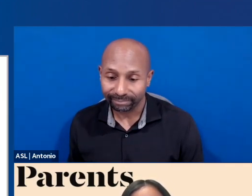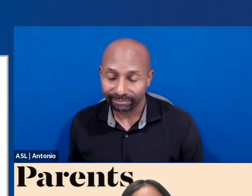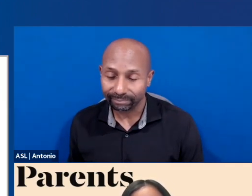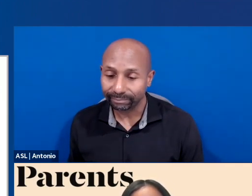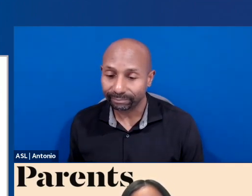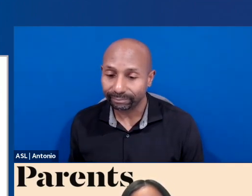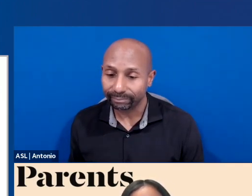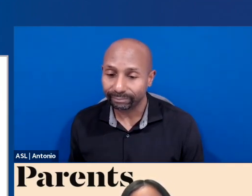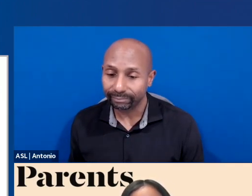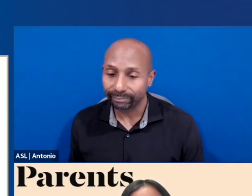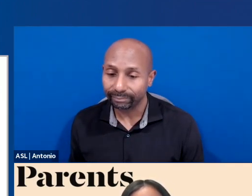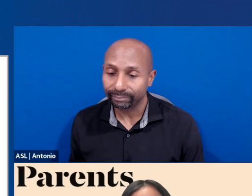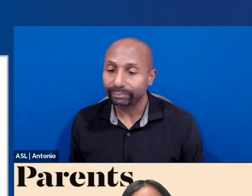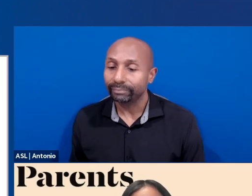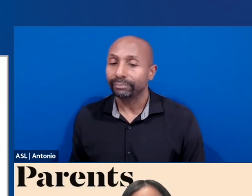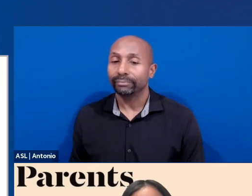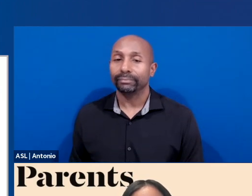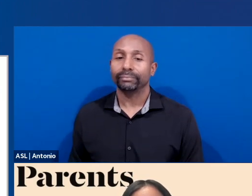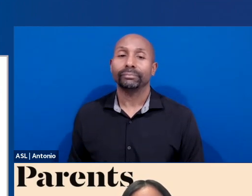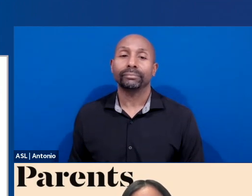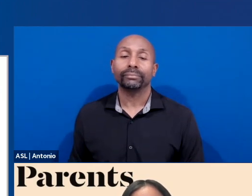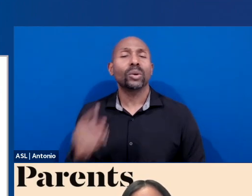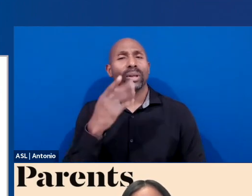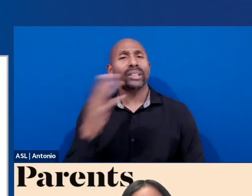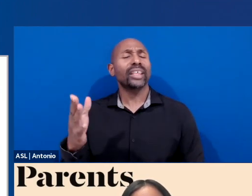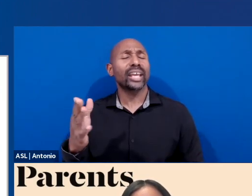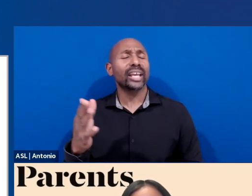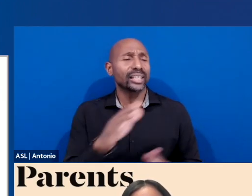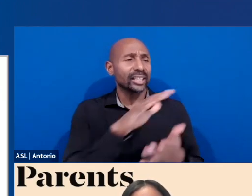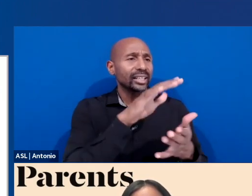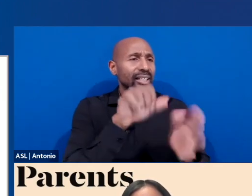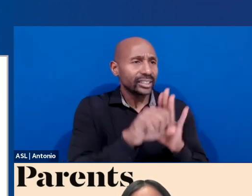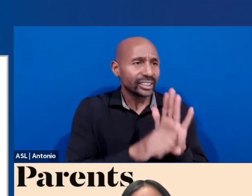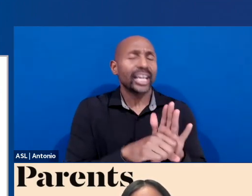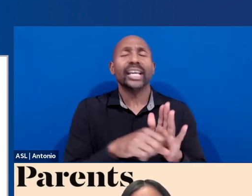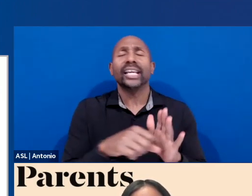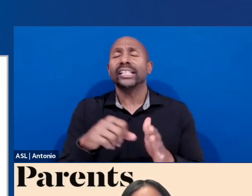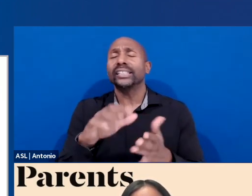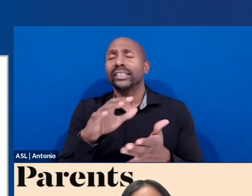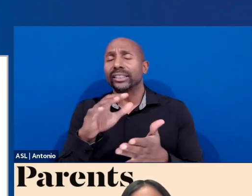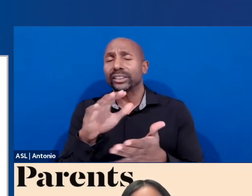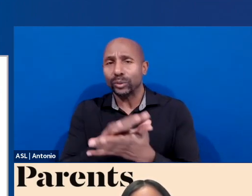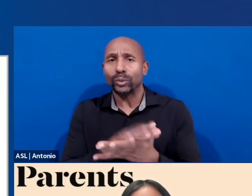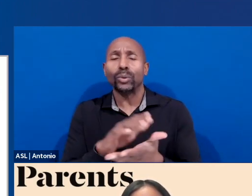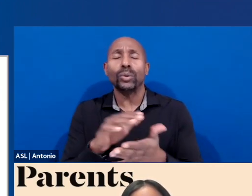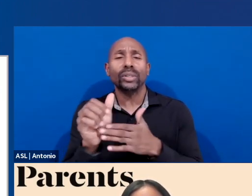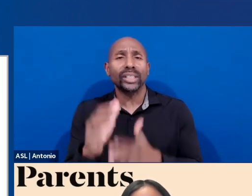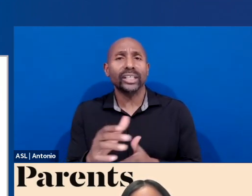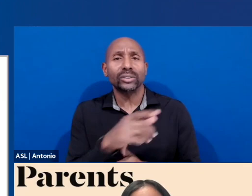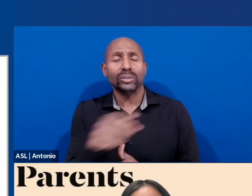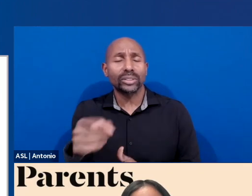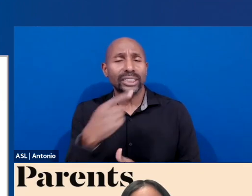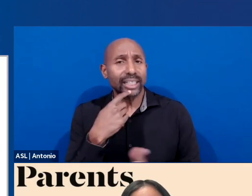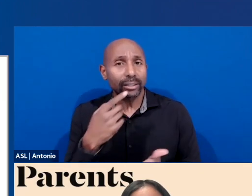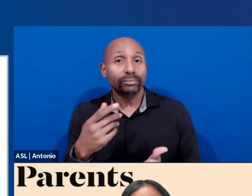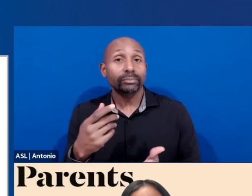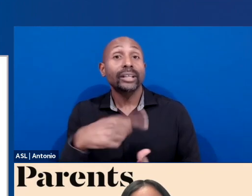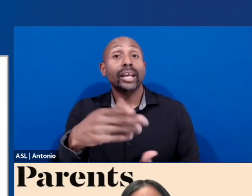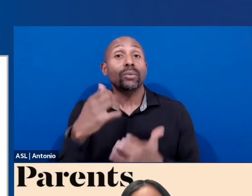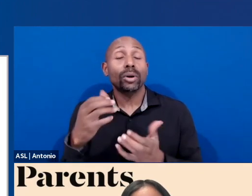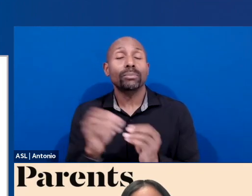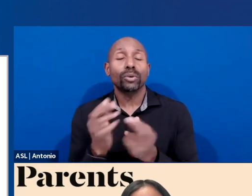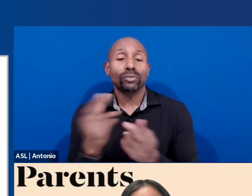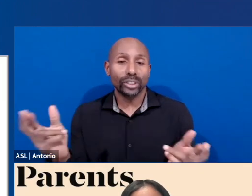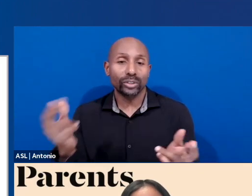school leaders, that they wanted more resources to build strong partnerships with parents. So we partnered